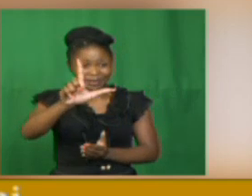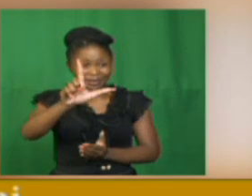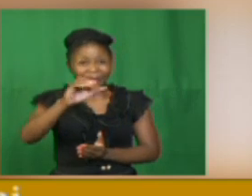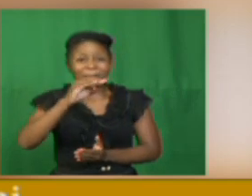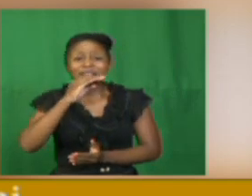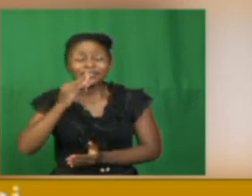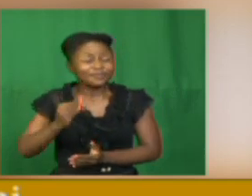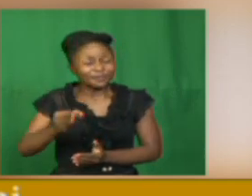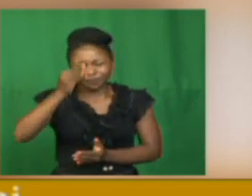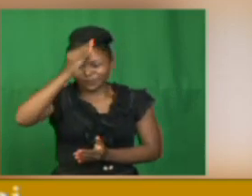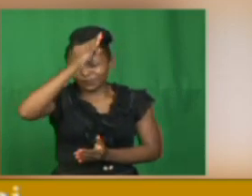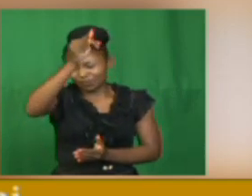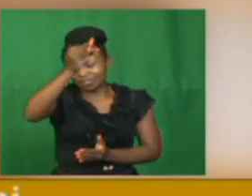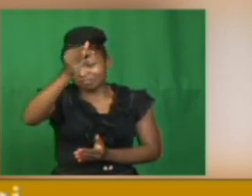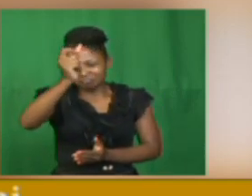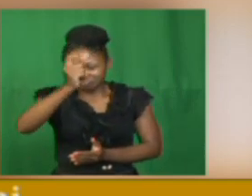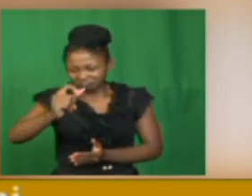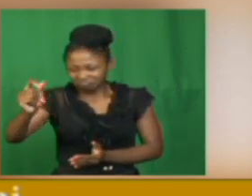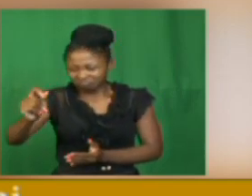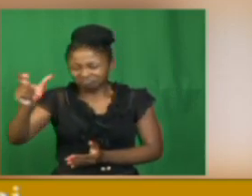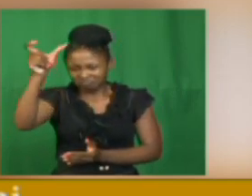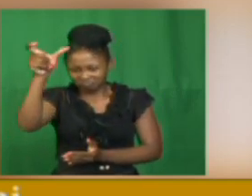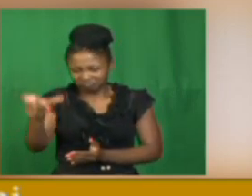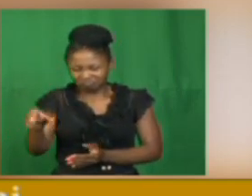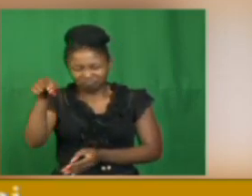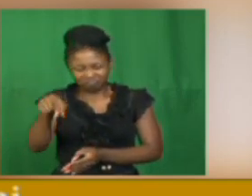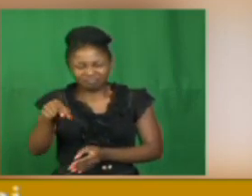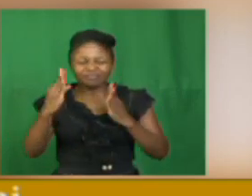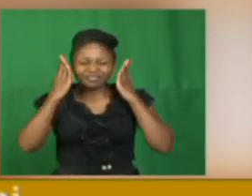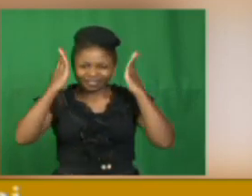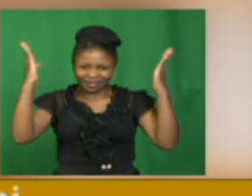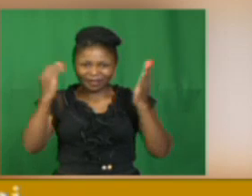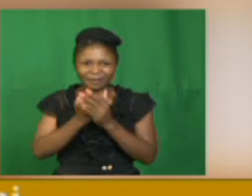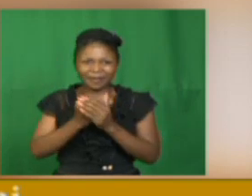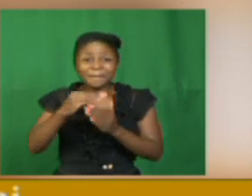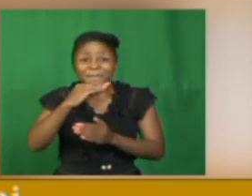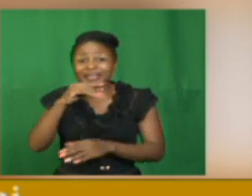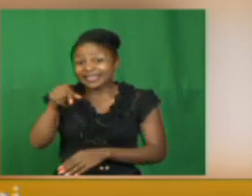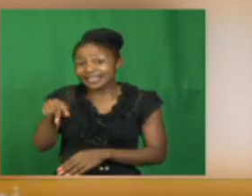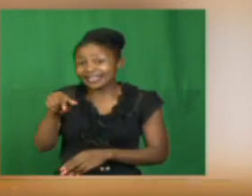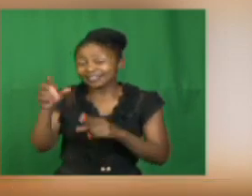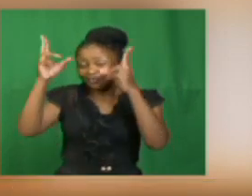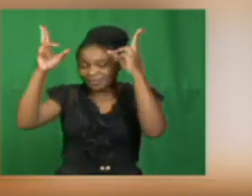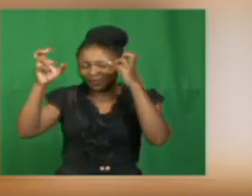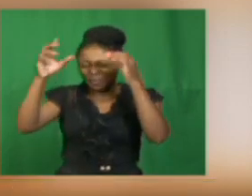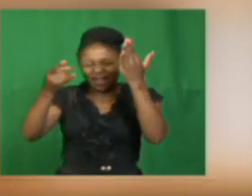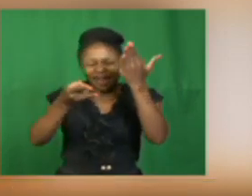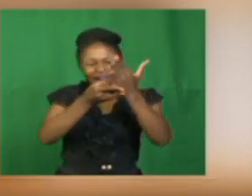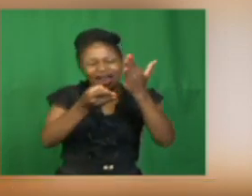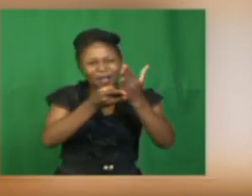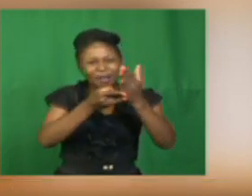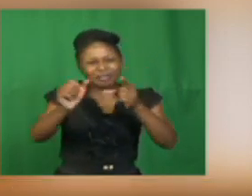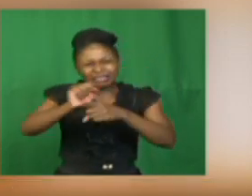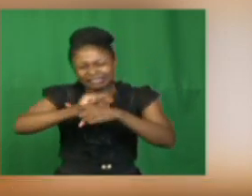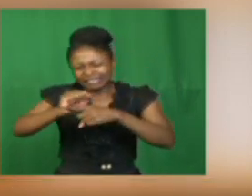future authors and writers. Hence, this is going to sharpen their potential and skill